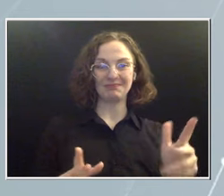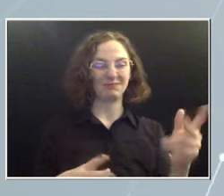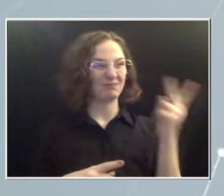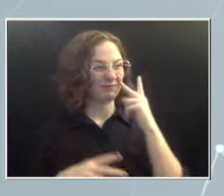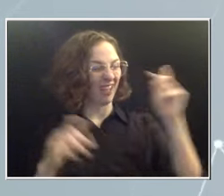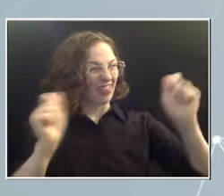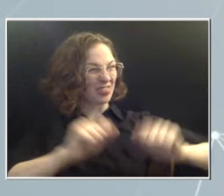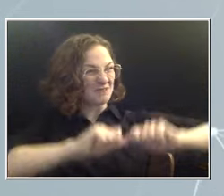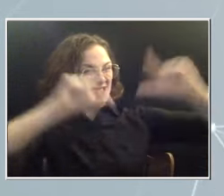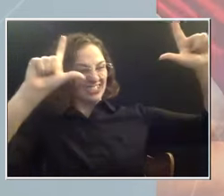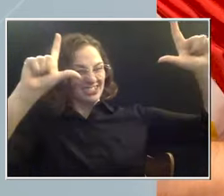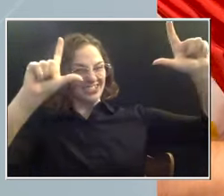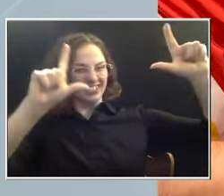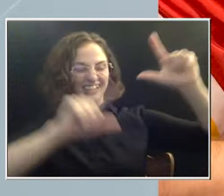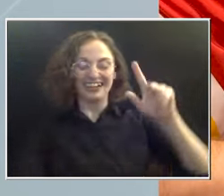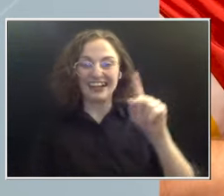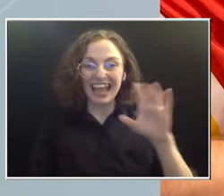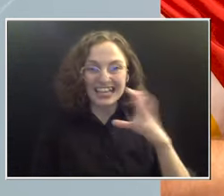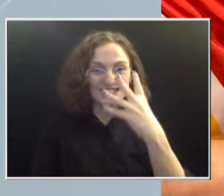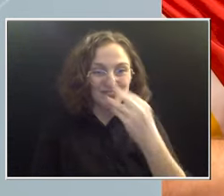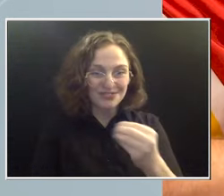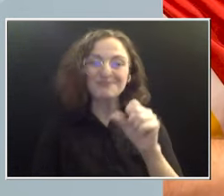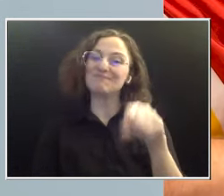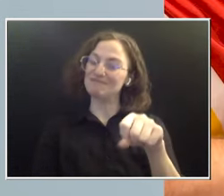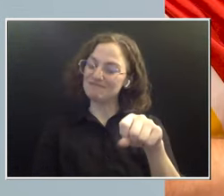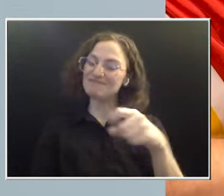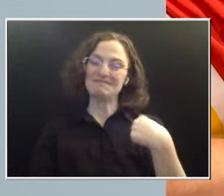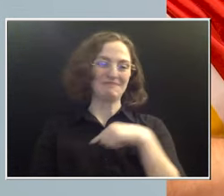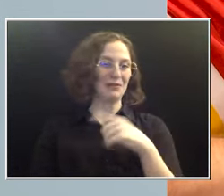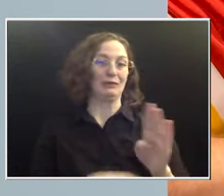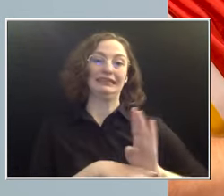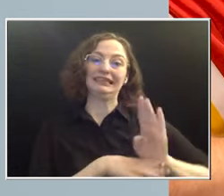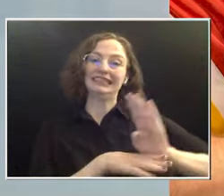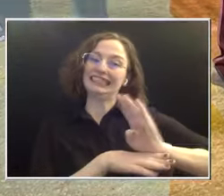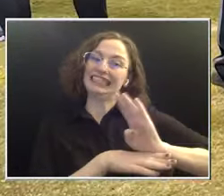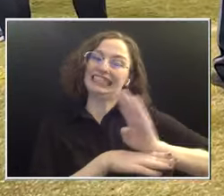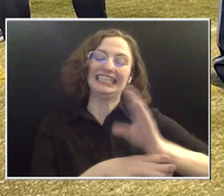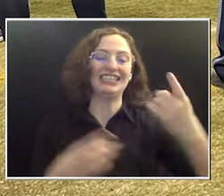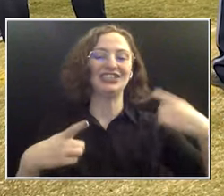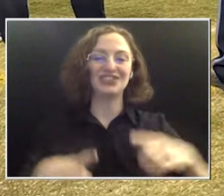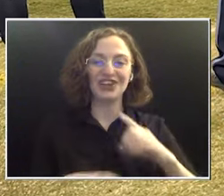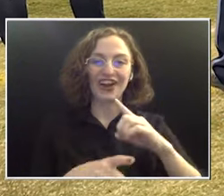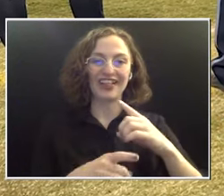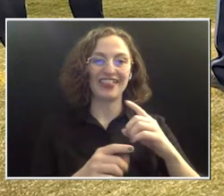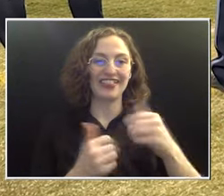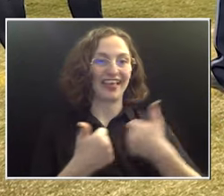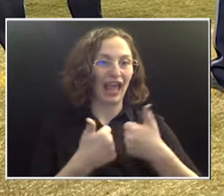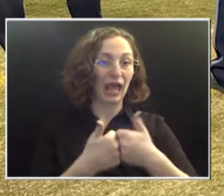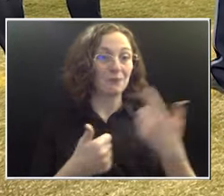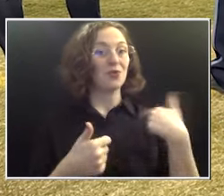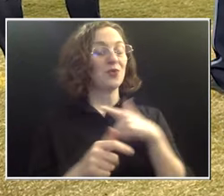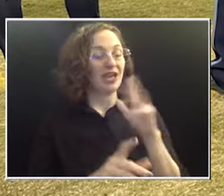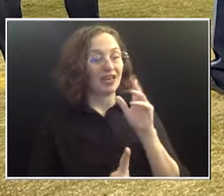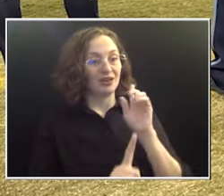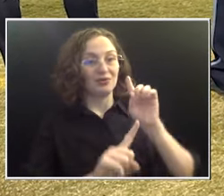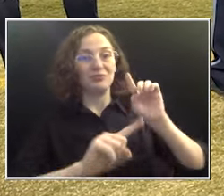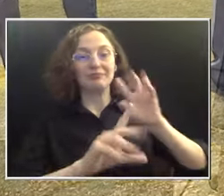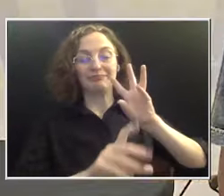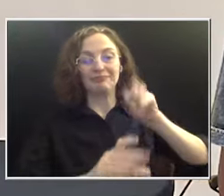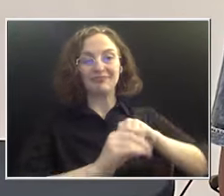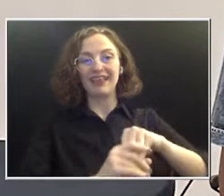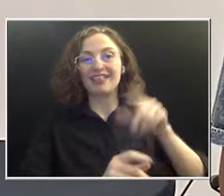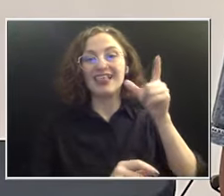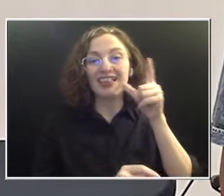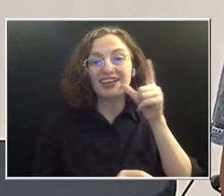Casey Wolfe. We were very busy during the game. You know, we got to do the luncheon. It was just such a cool experience. It was amazing.